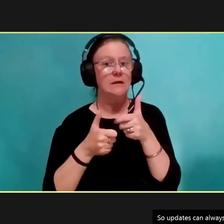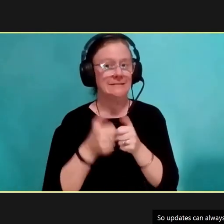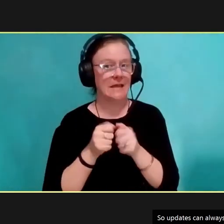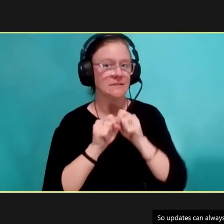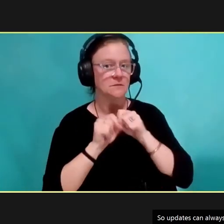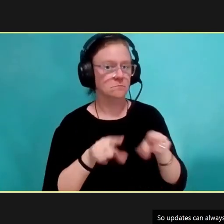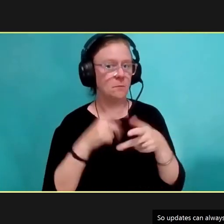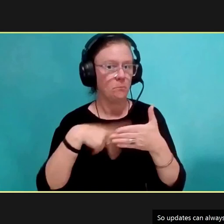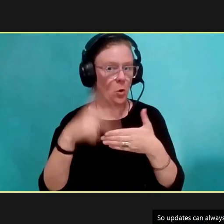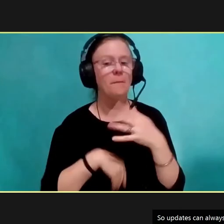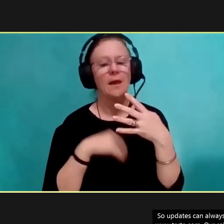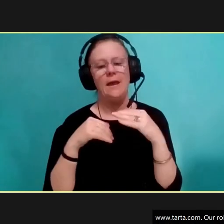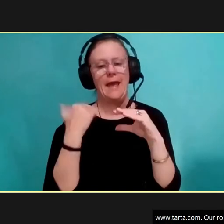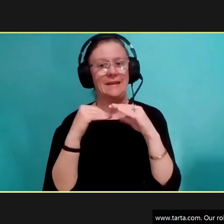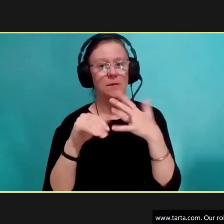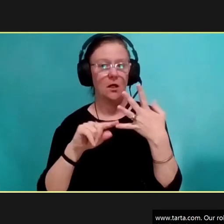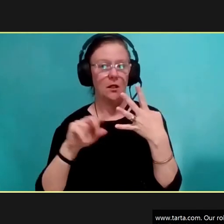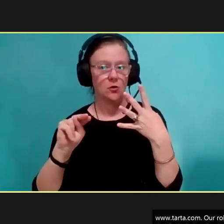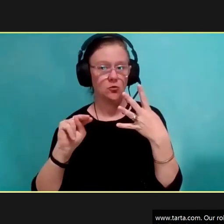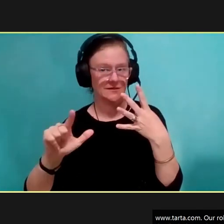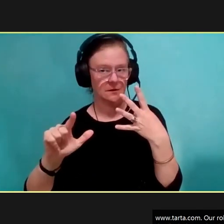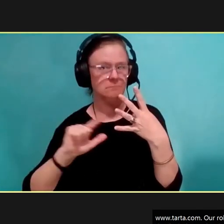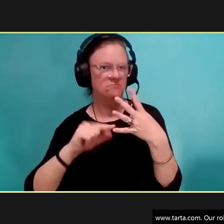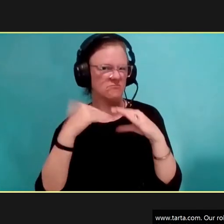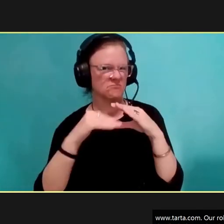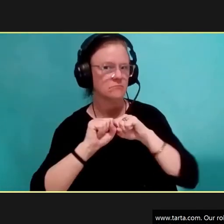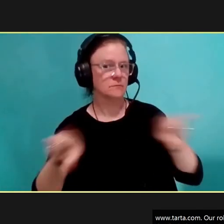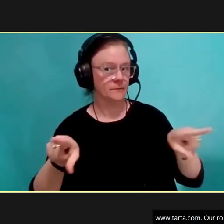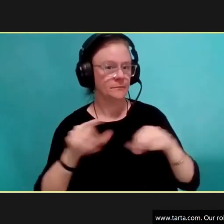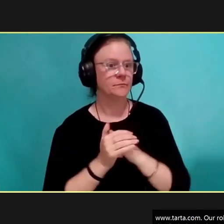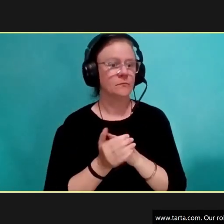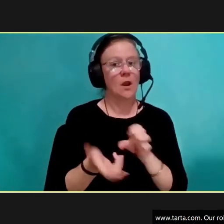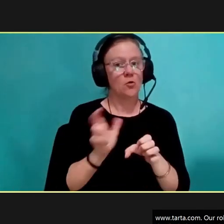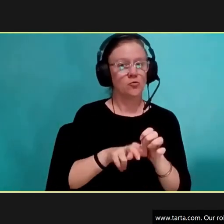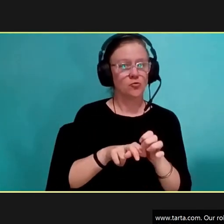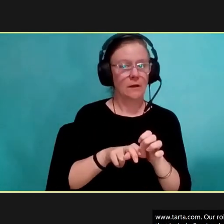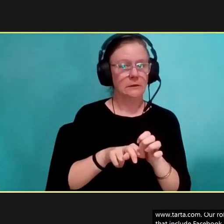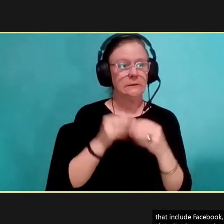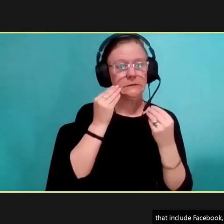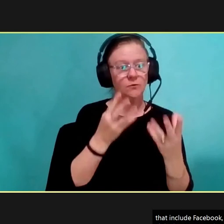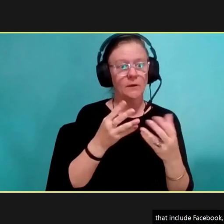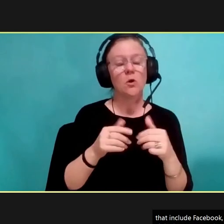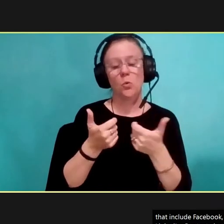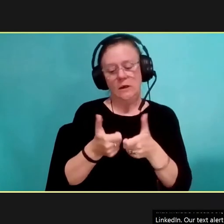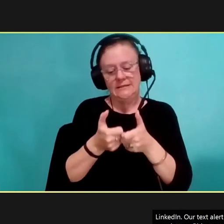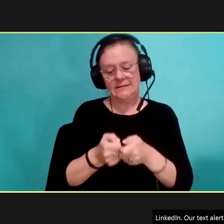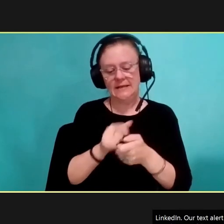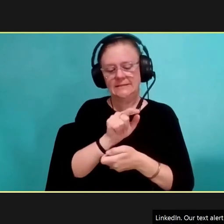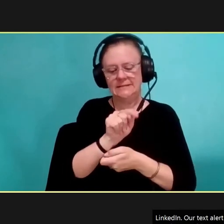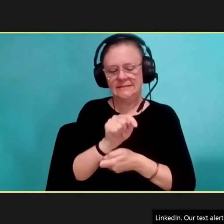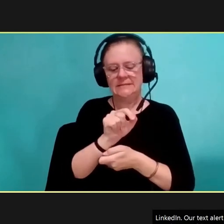email newsletters. Writer text alerts can be received by texting the word TARTA, all capital letters,